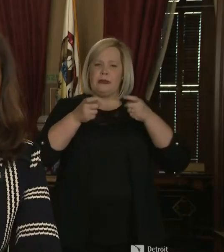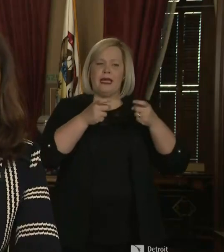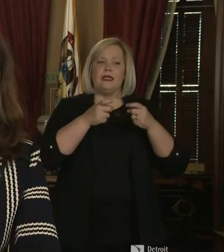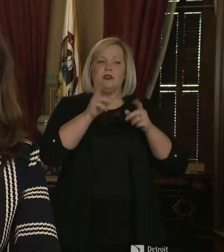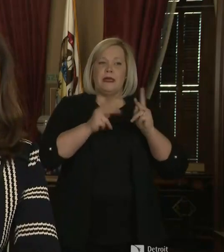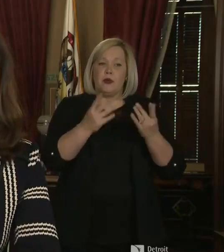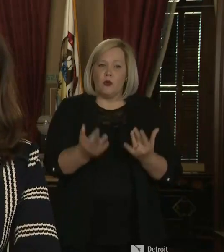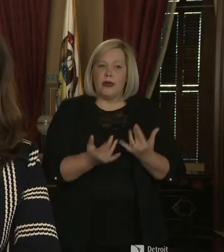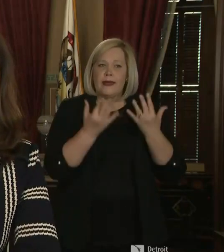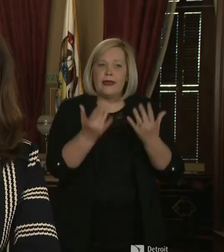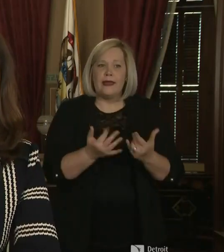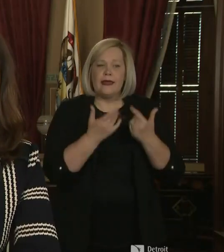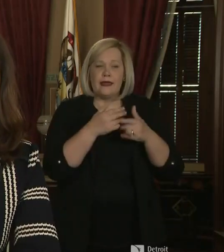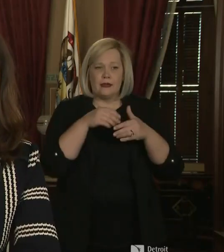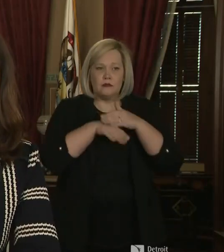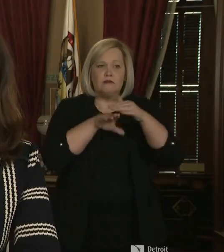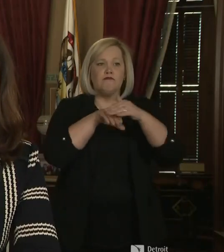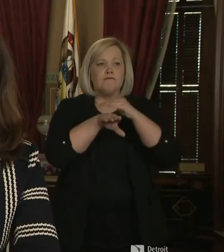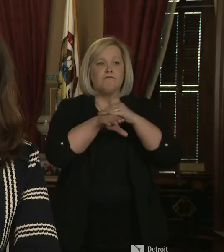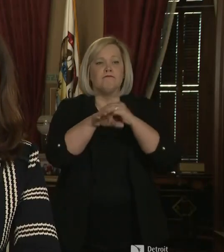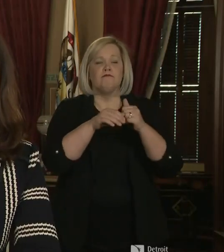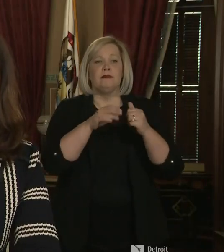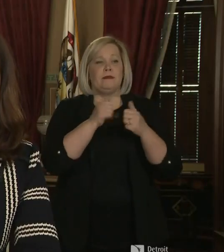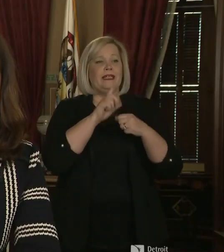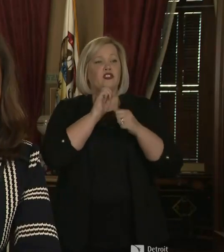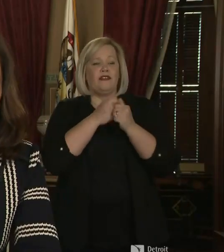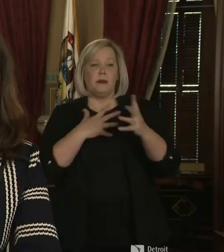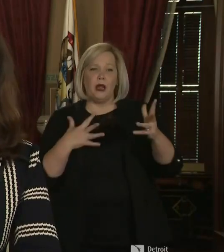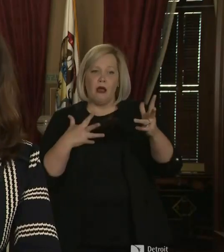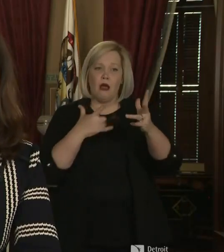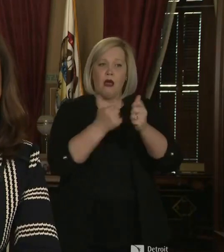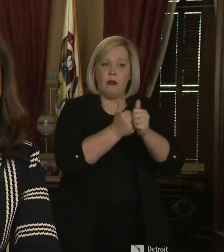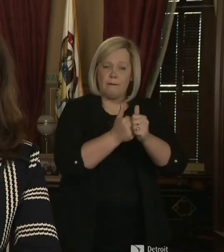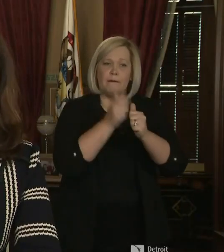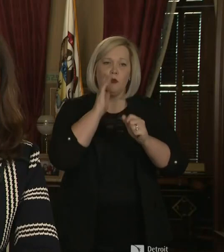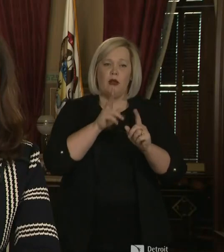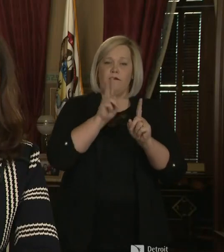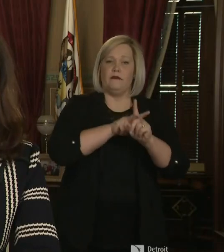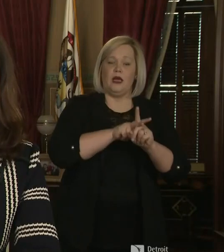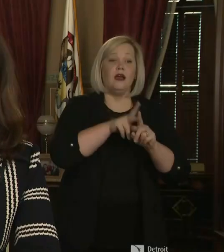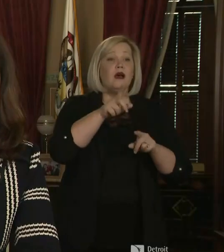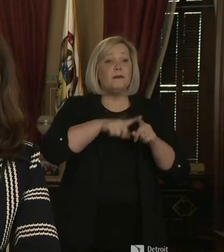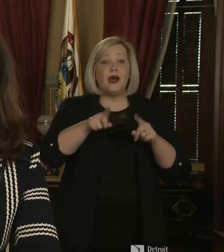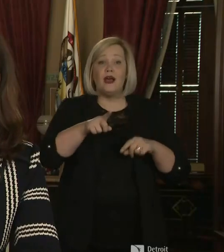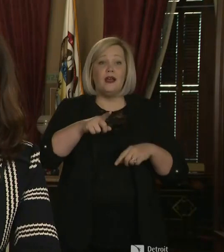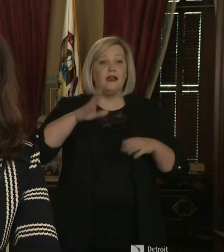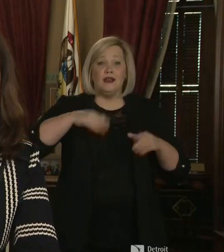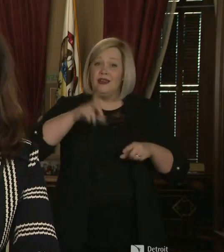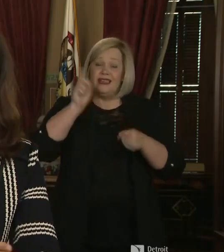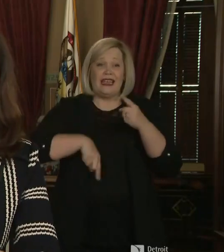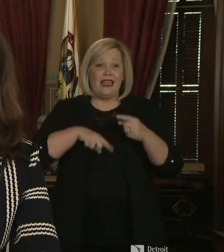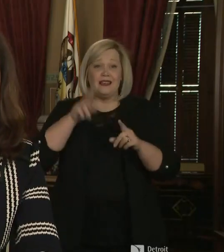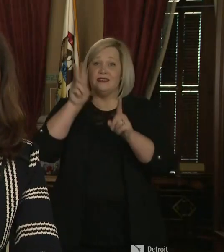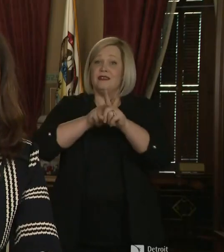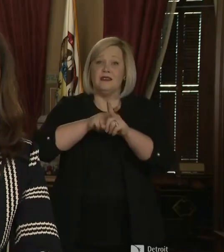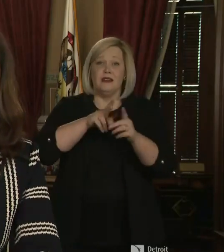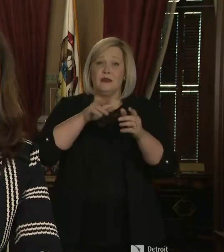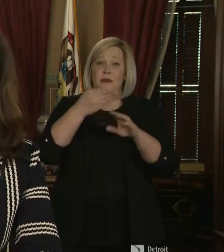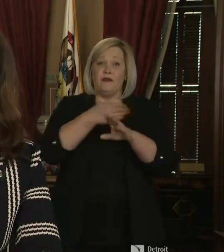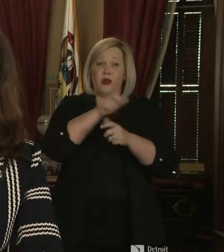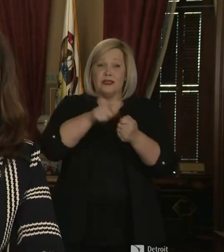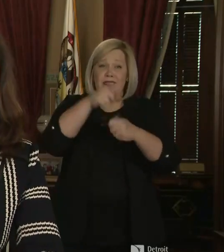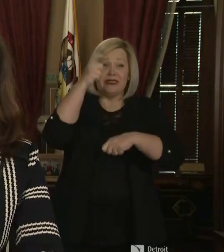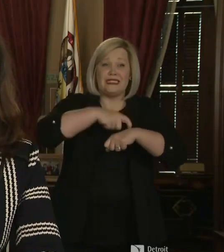the level and make sure that everyone's claim gets filed but you will not be penalized for not getting it in by a date certain